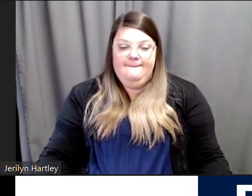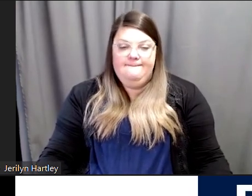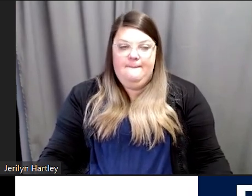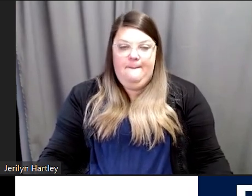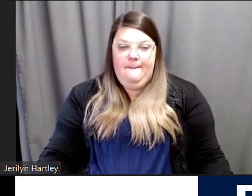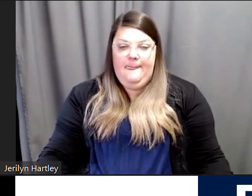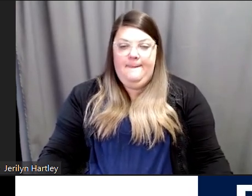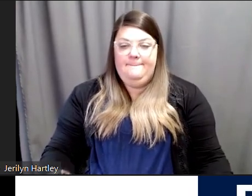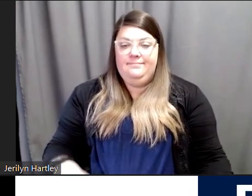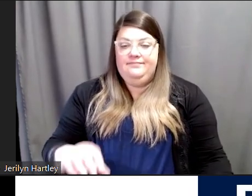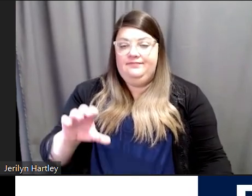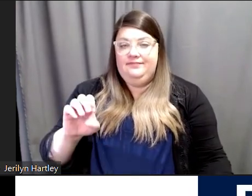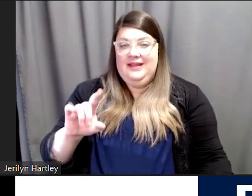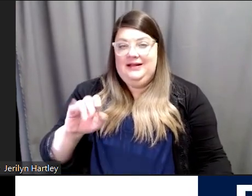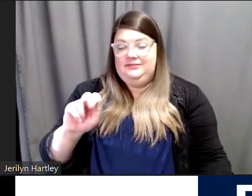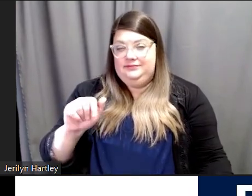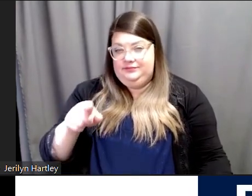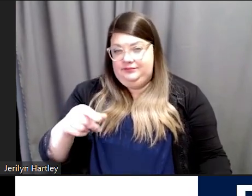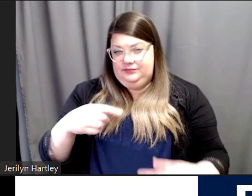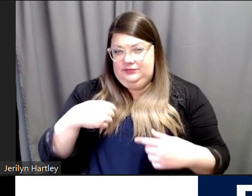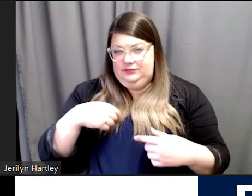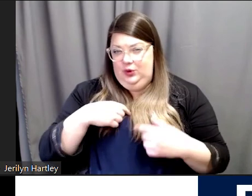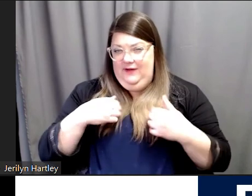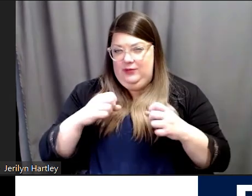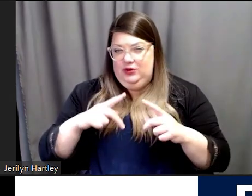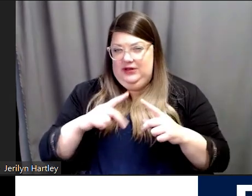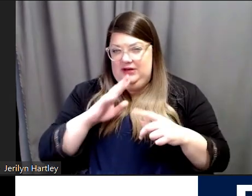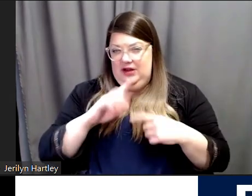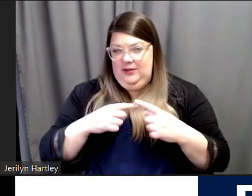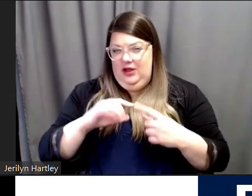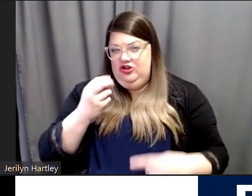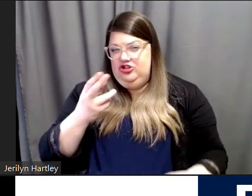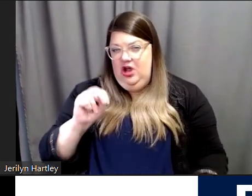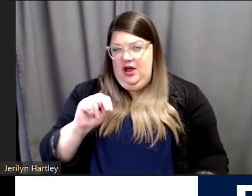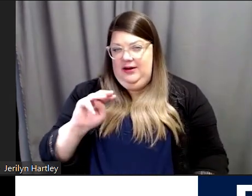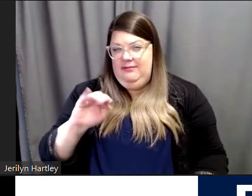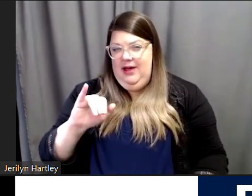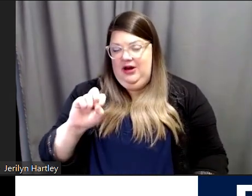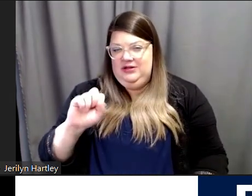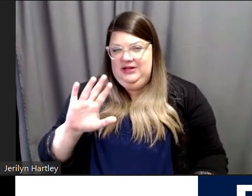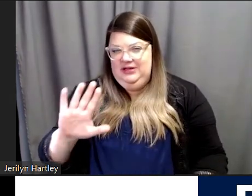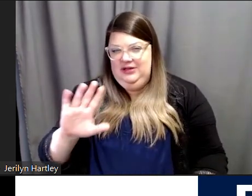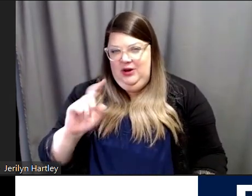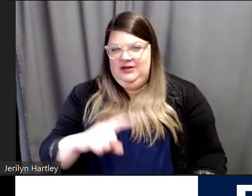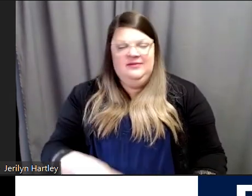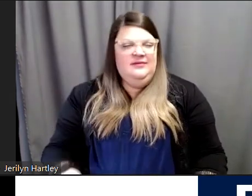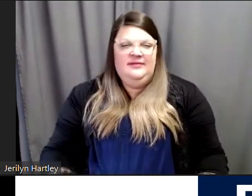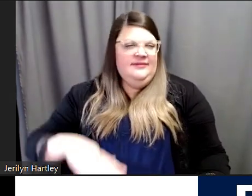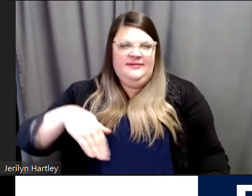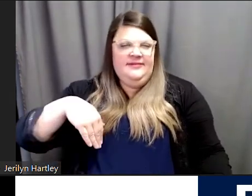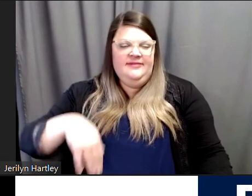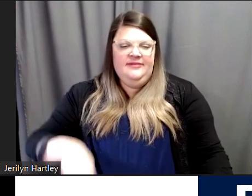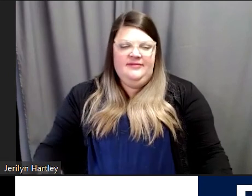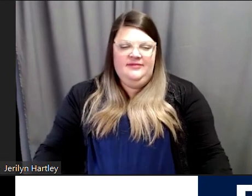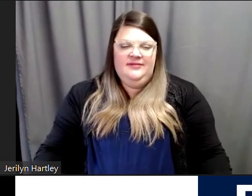Selena, did we get to John Meyer's question from earlier? I don't think so. Okay. So this